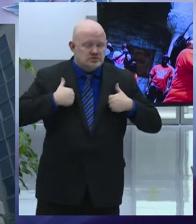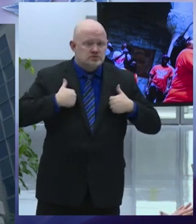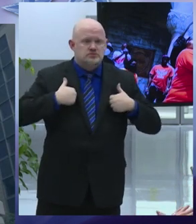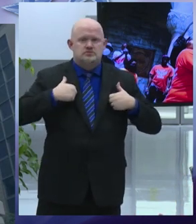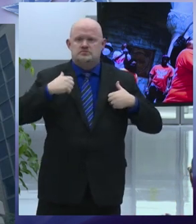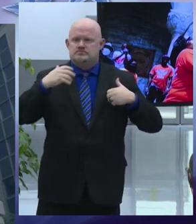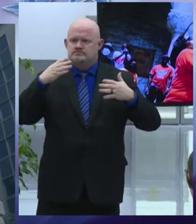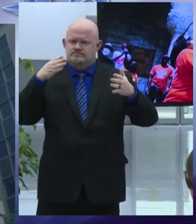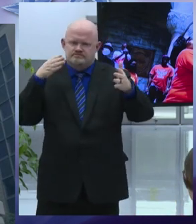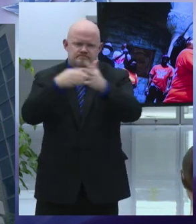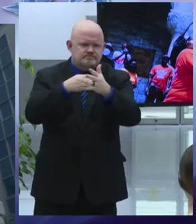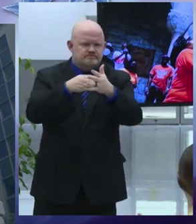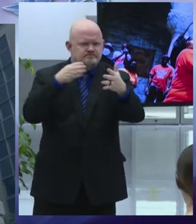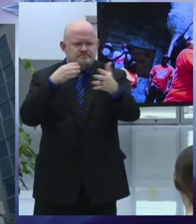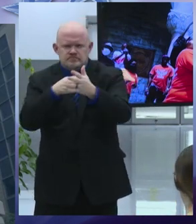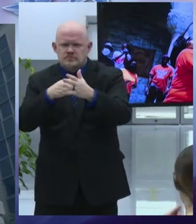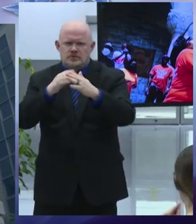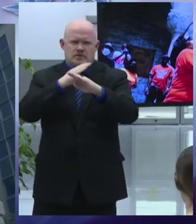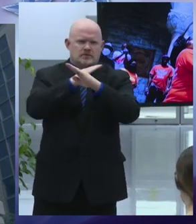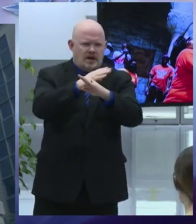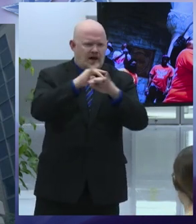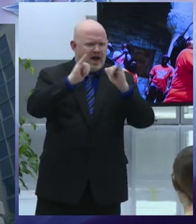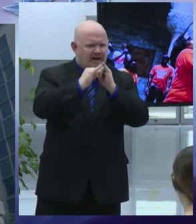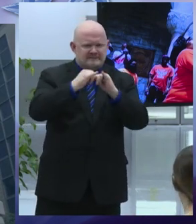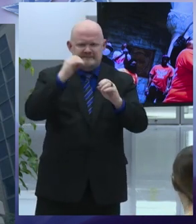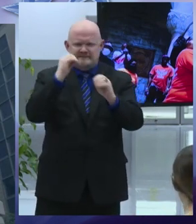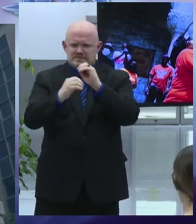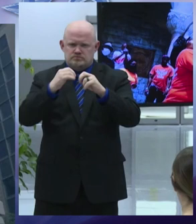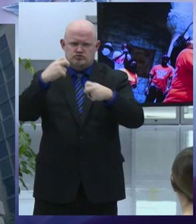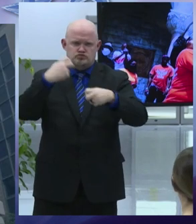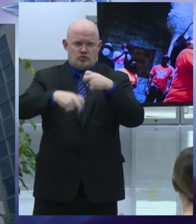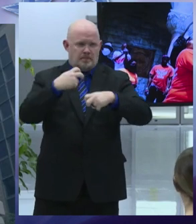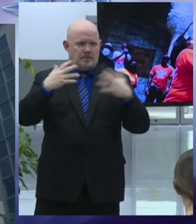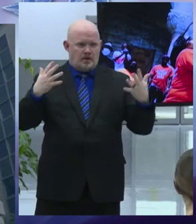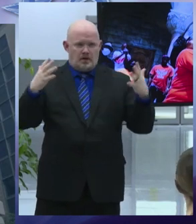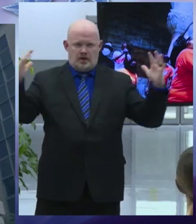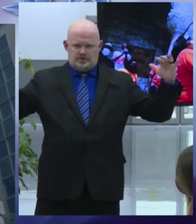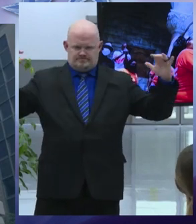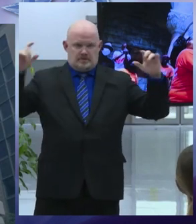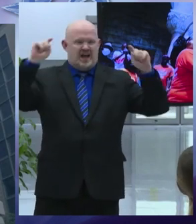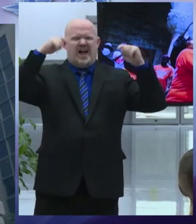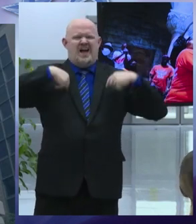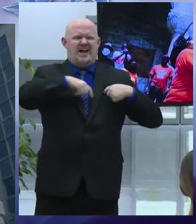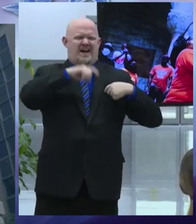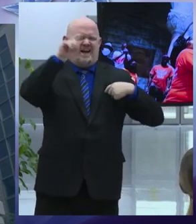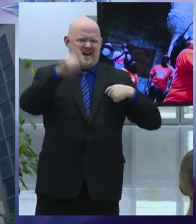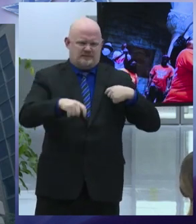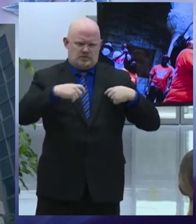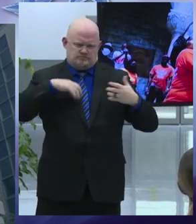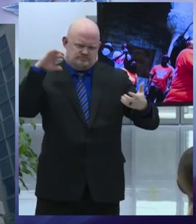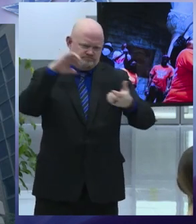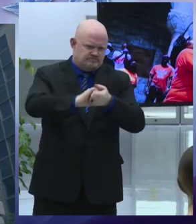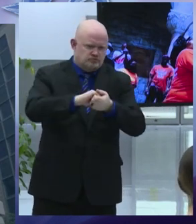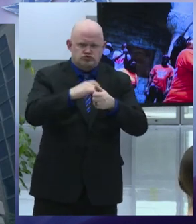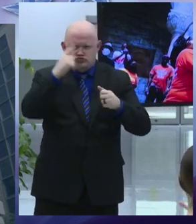perpetuating gun violence in syracuse it will also implement strategic solutions informed by proven best practices i want to